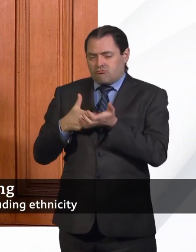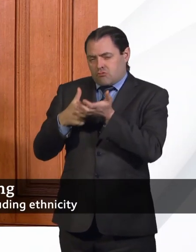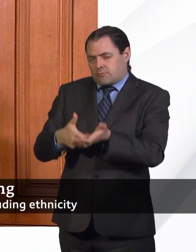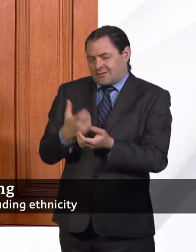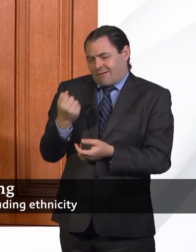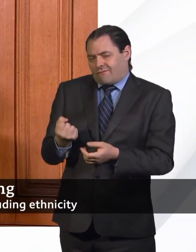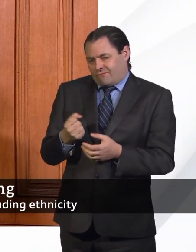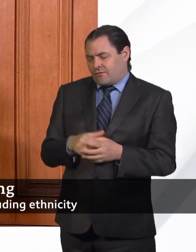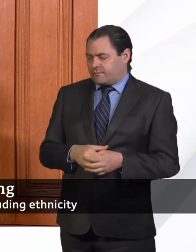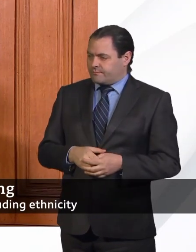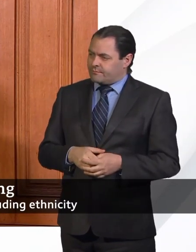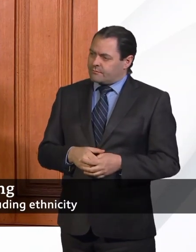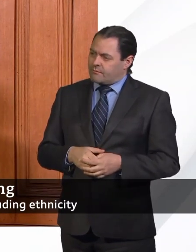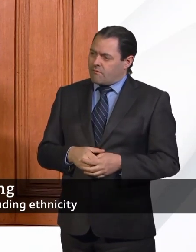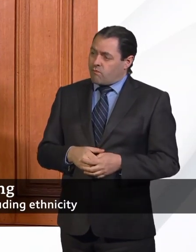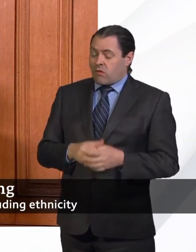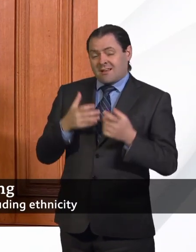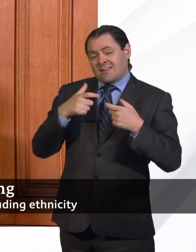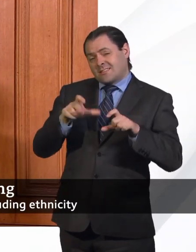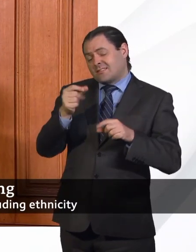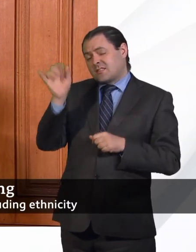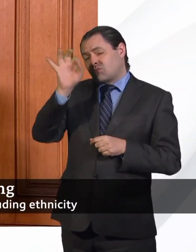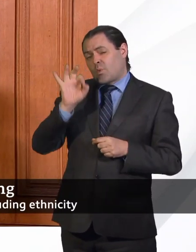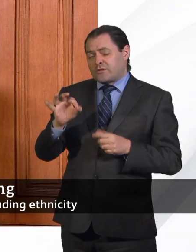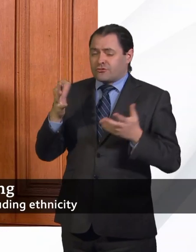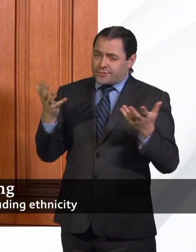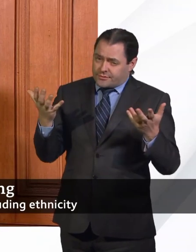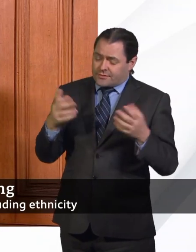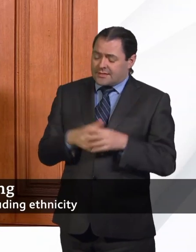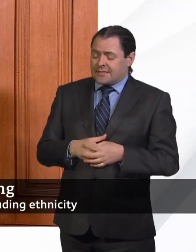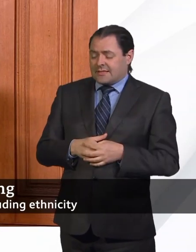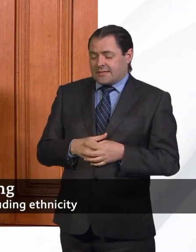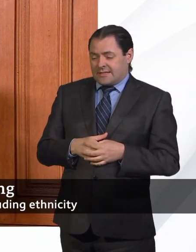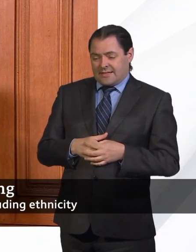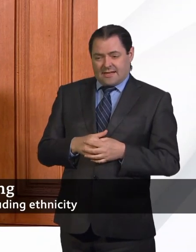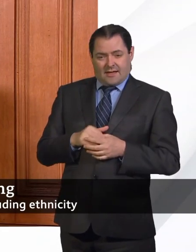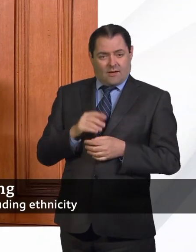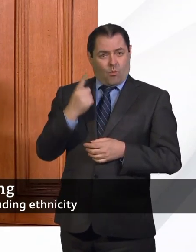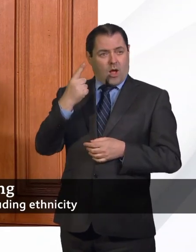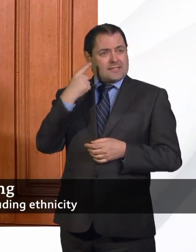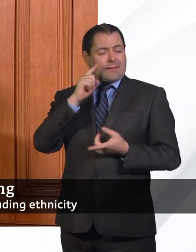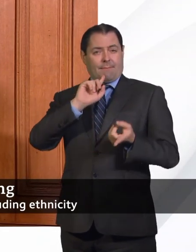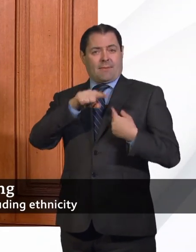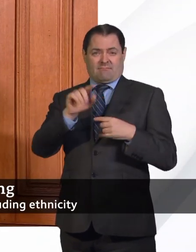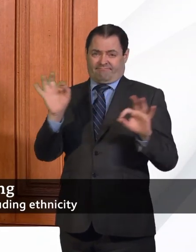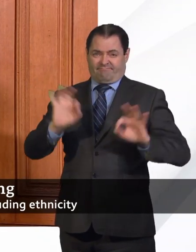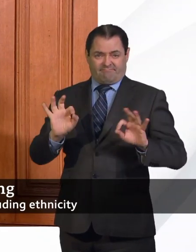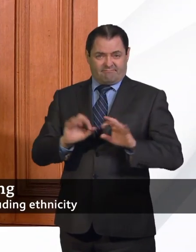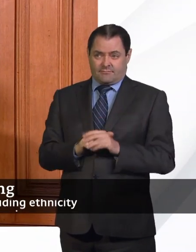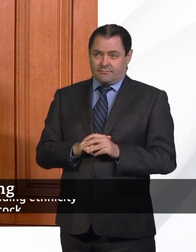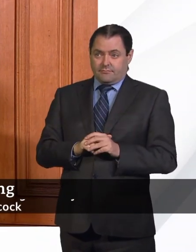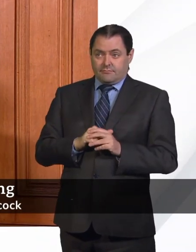there are still some questions. I mean, what we do show is that there's no simple – if you take – I mean, there's a lot more than just the